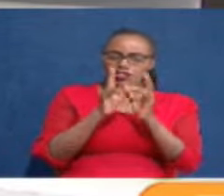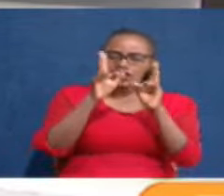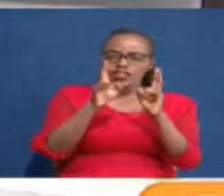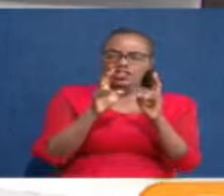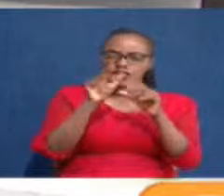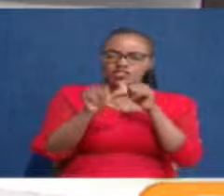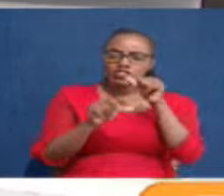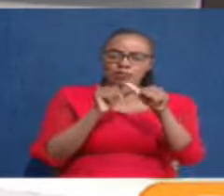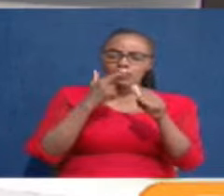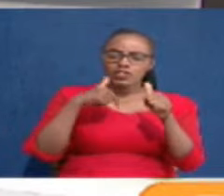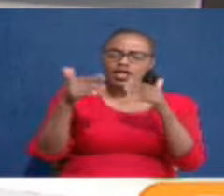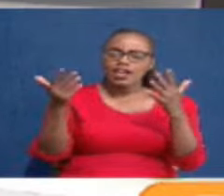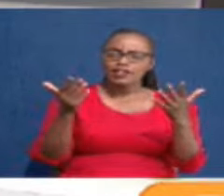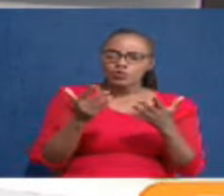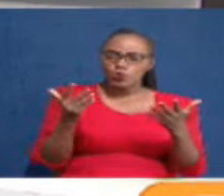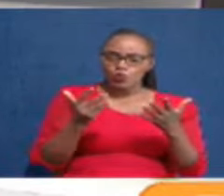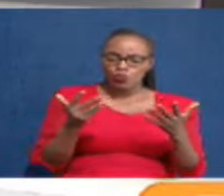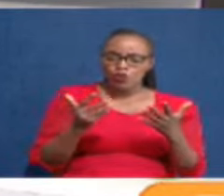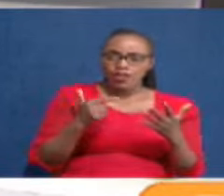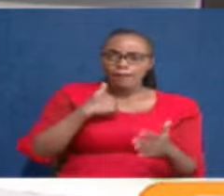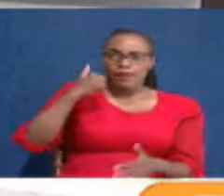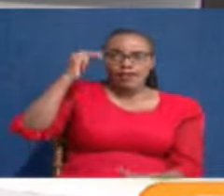you know, where we are? I mean, I think,